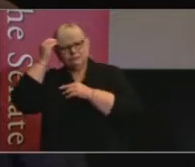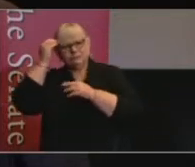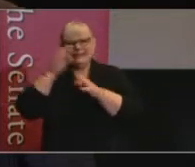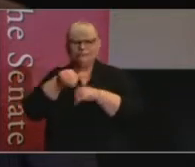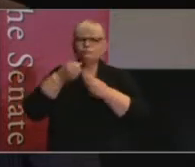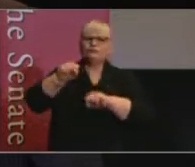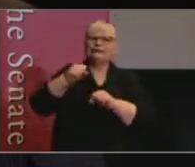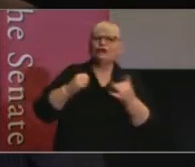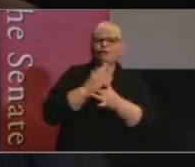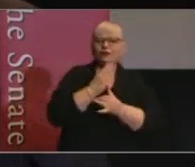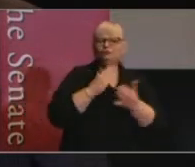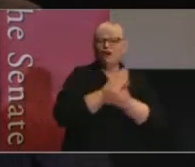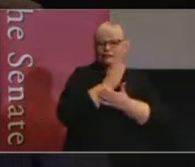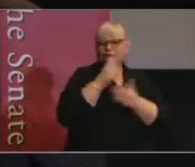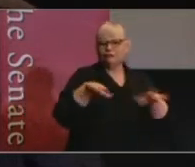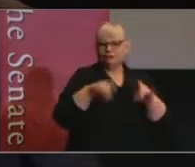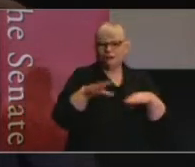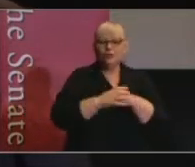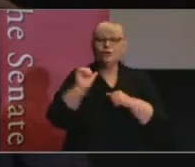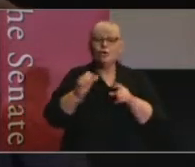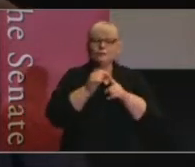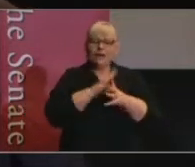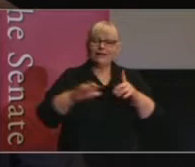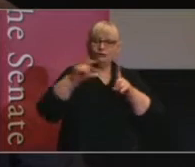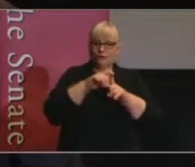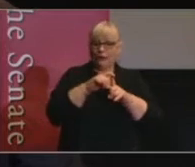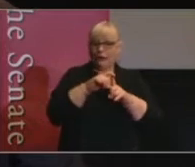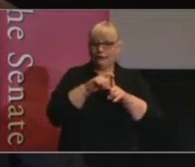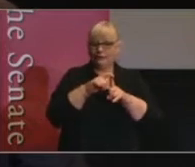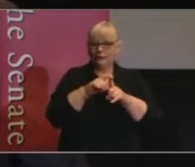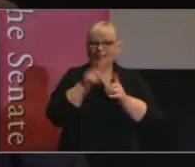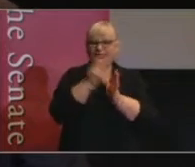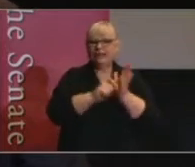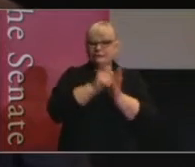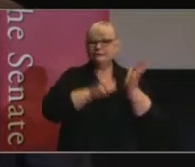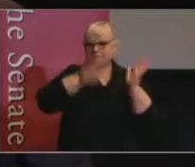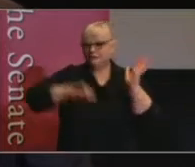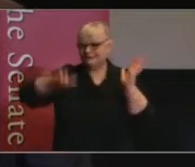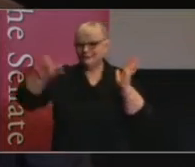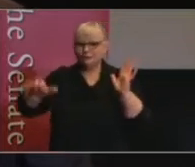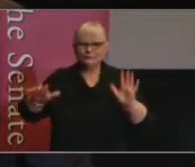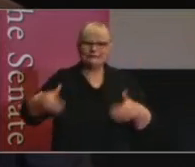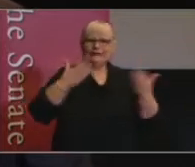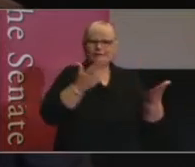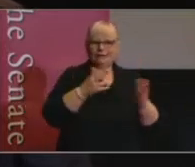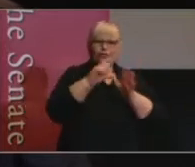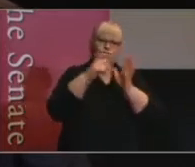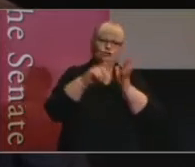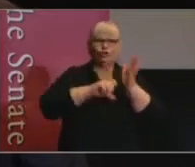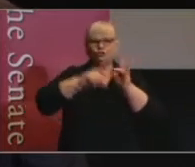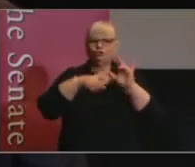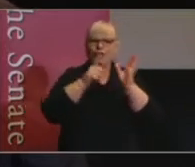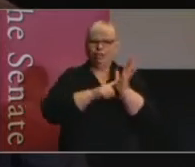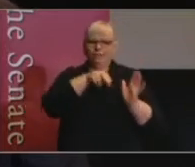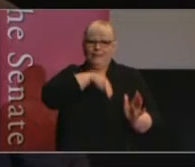Her PhD thesis on this topic was awarded the University of Adelaide Doctoral Medal in 2018 and was